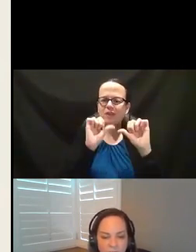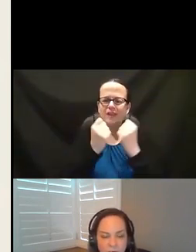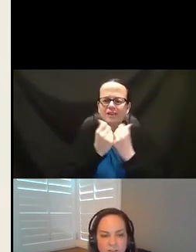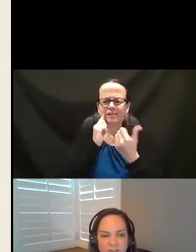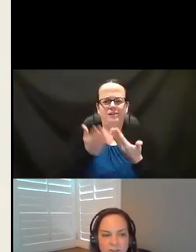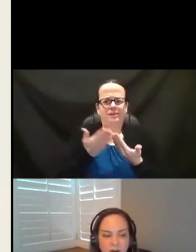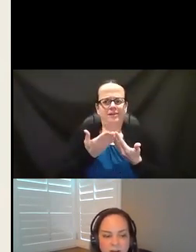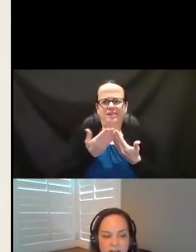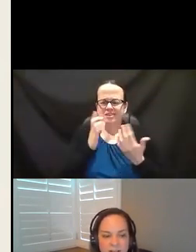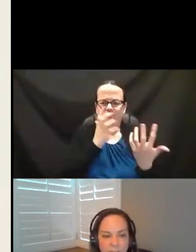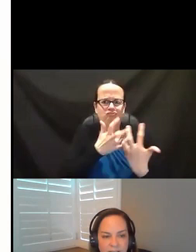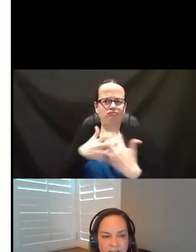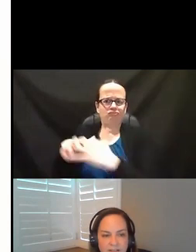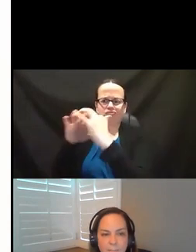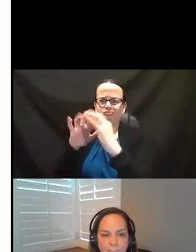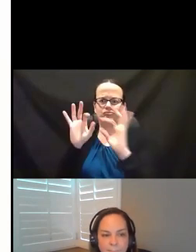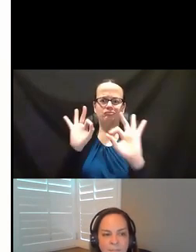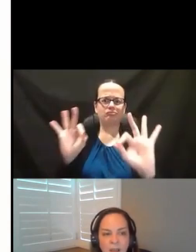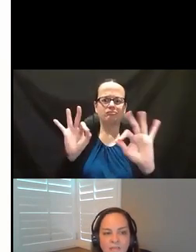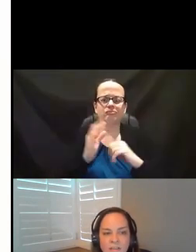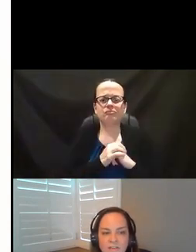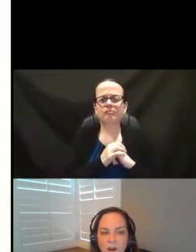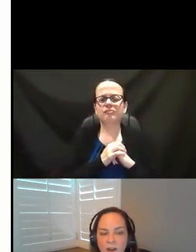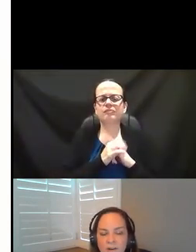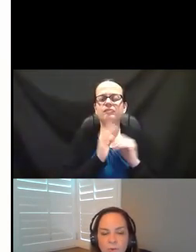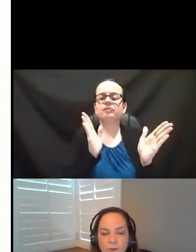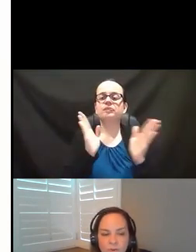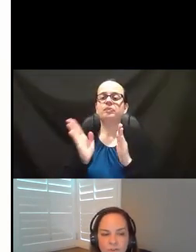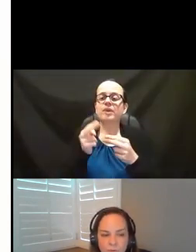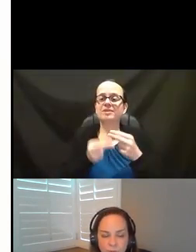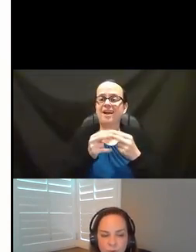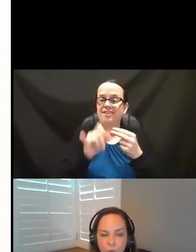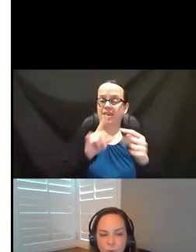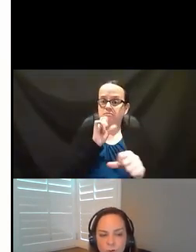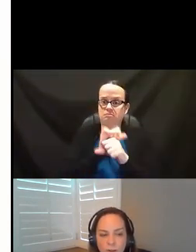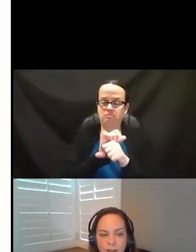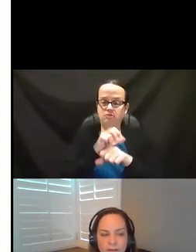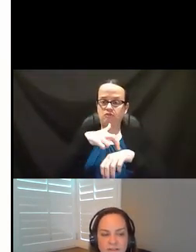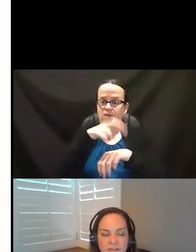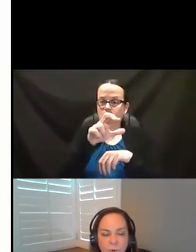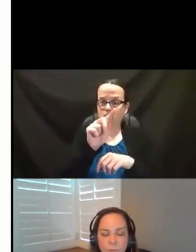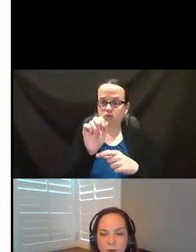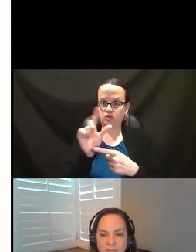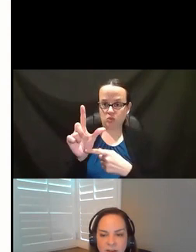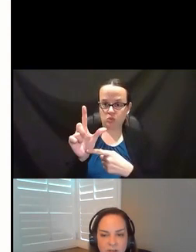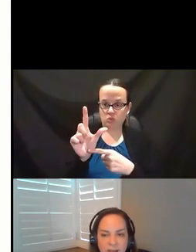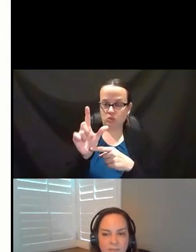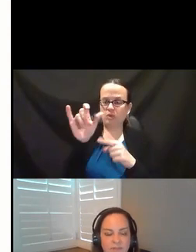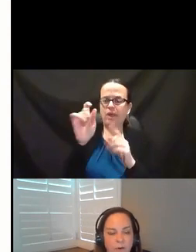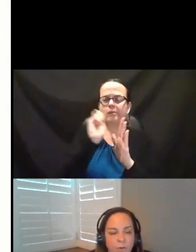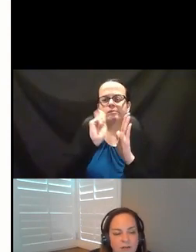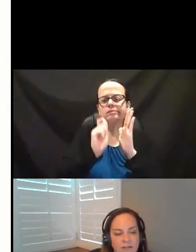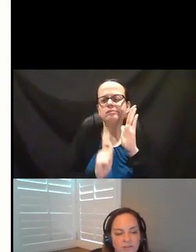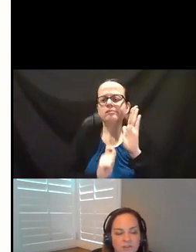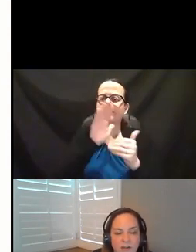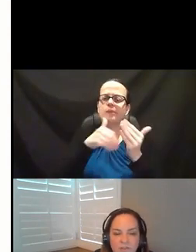out well for us. All right. Next slide, please. This is our actual universal referral tool, and this is where we write down the names